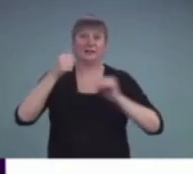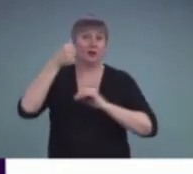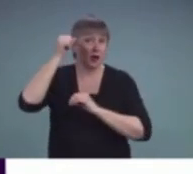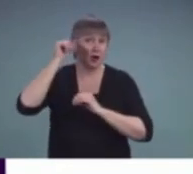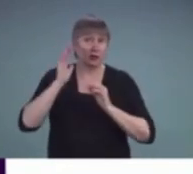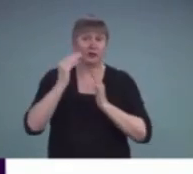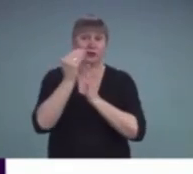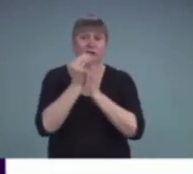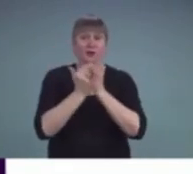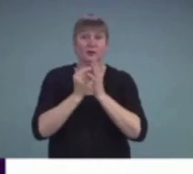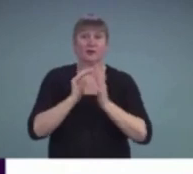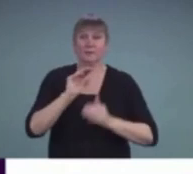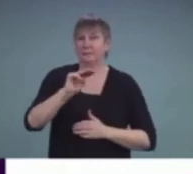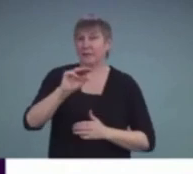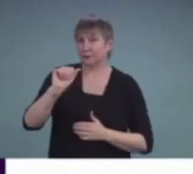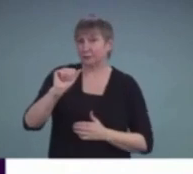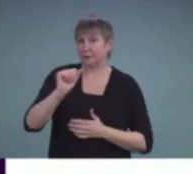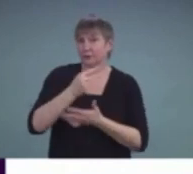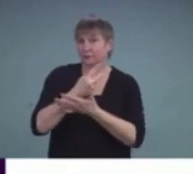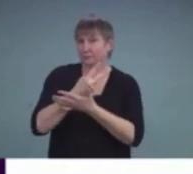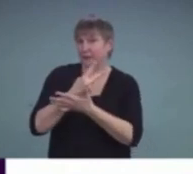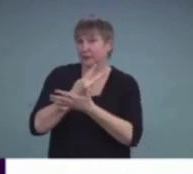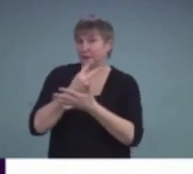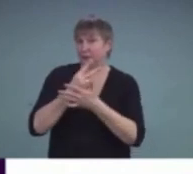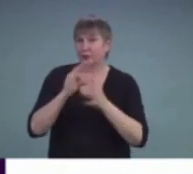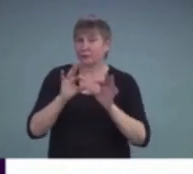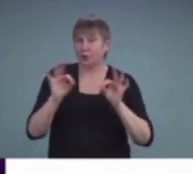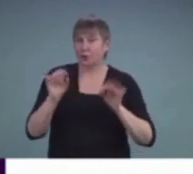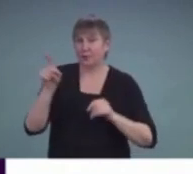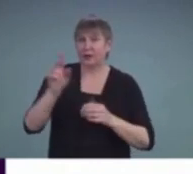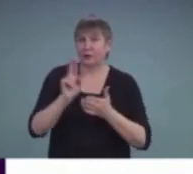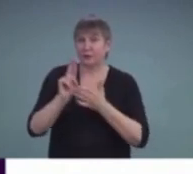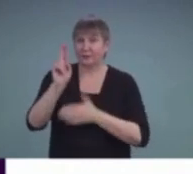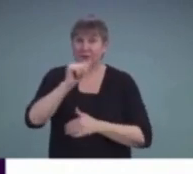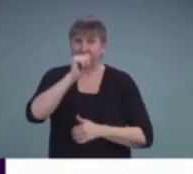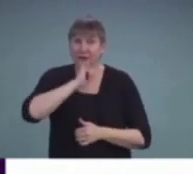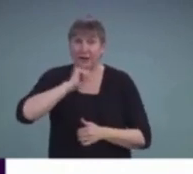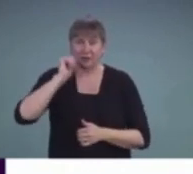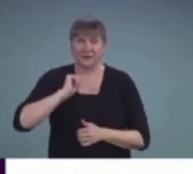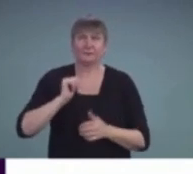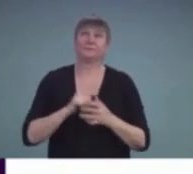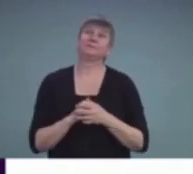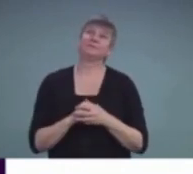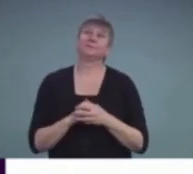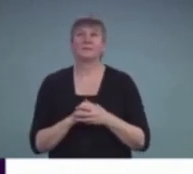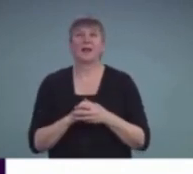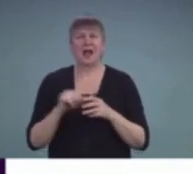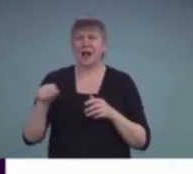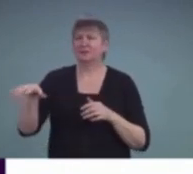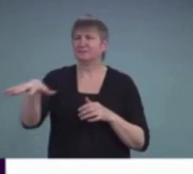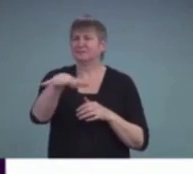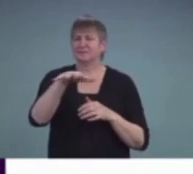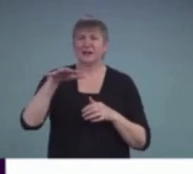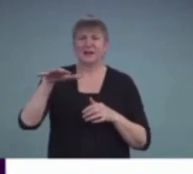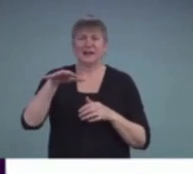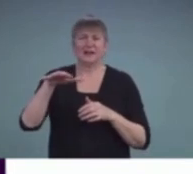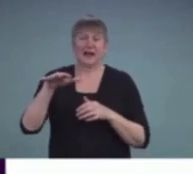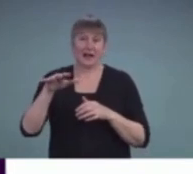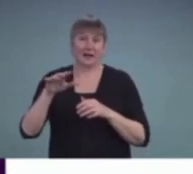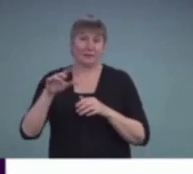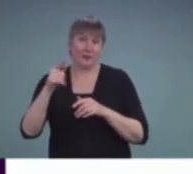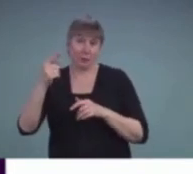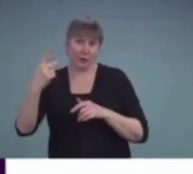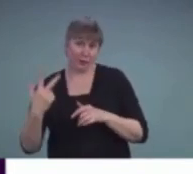degree program at the University of Arizona and I always have, oh, about a third of my class are deaf or hard of hearing